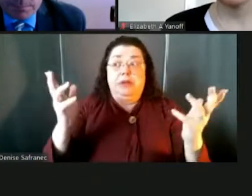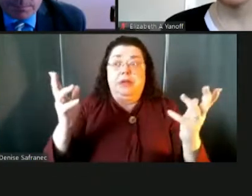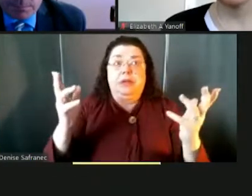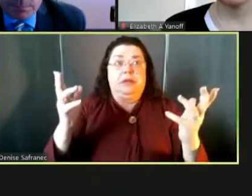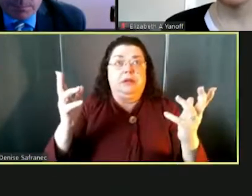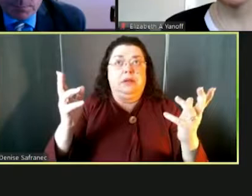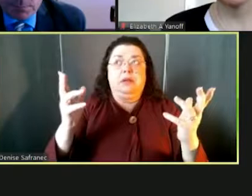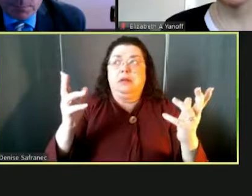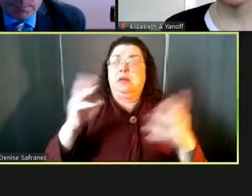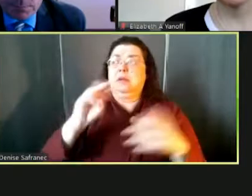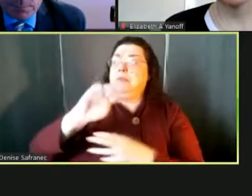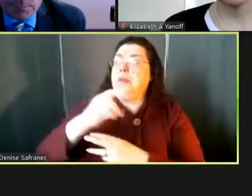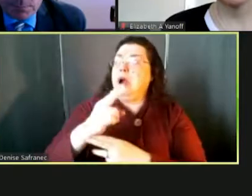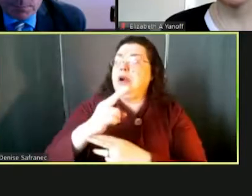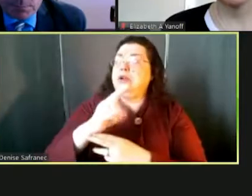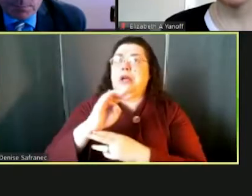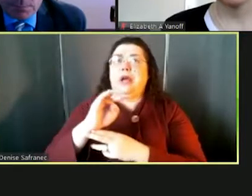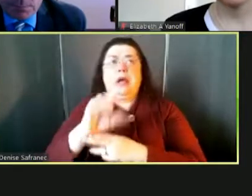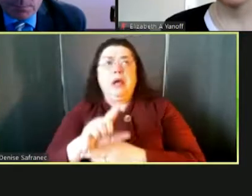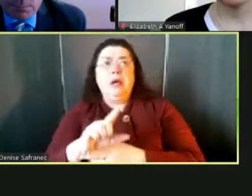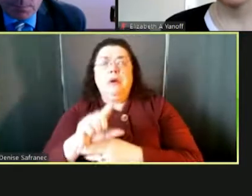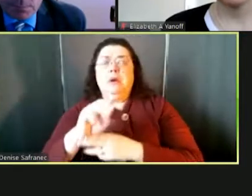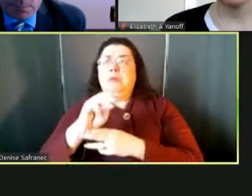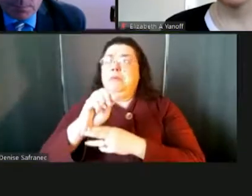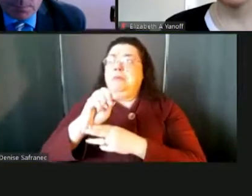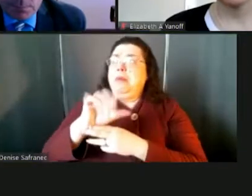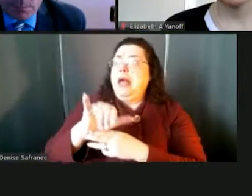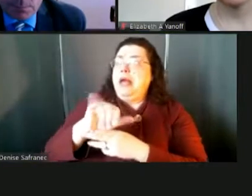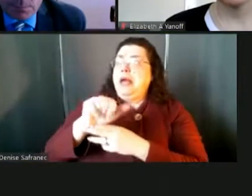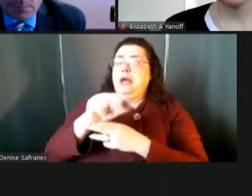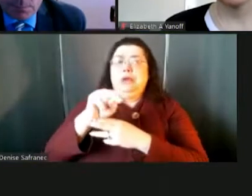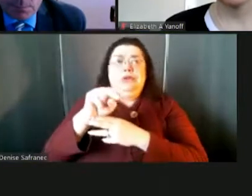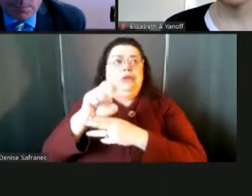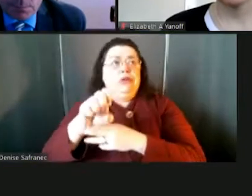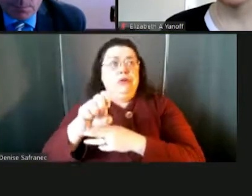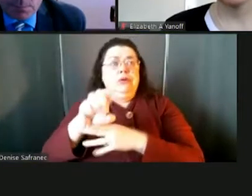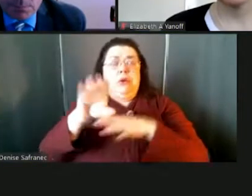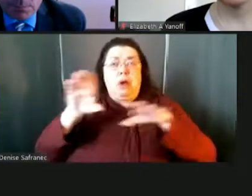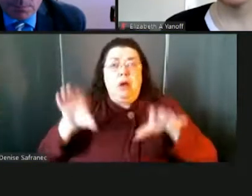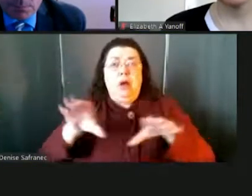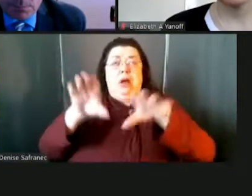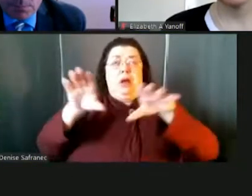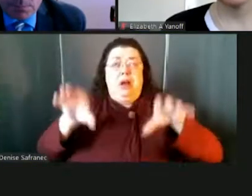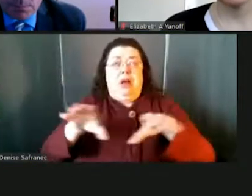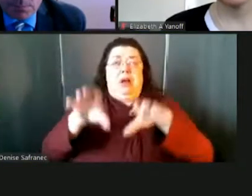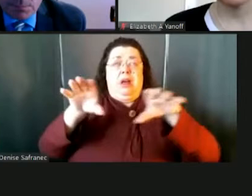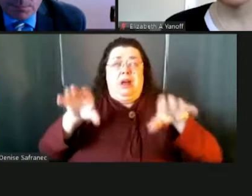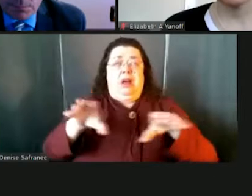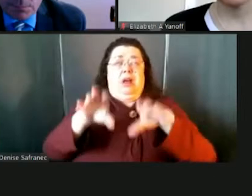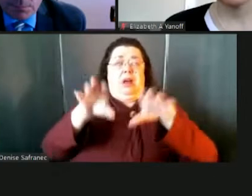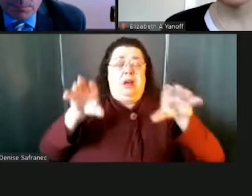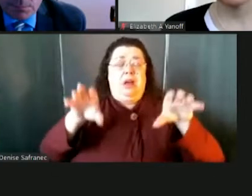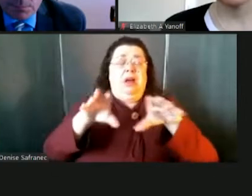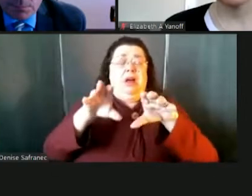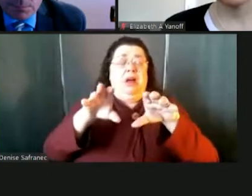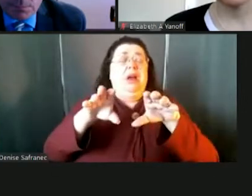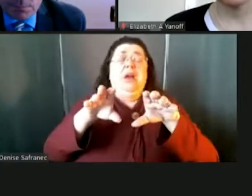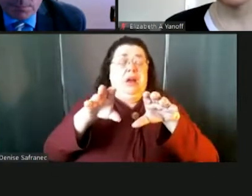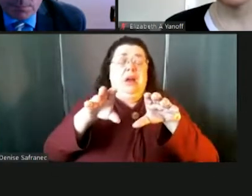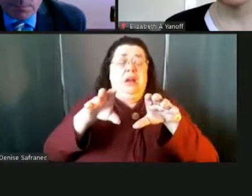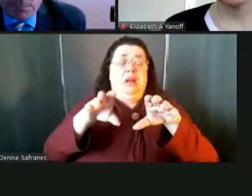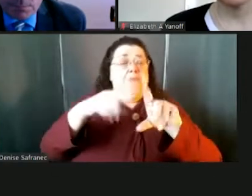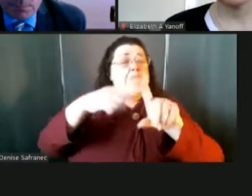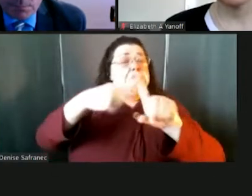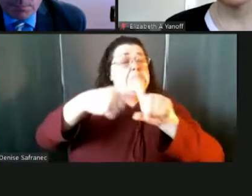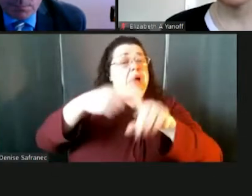March, April, May, June, where we did the best we can, we could, and a lot of great things happen. But